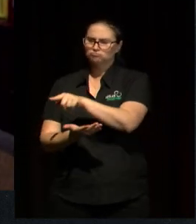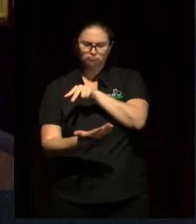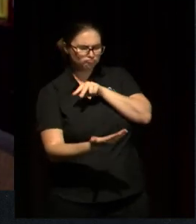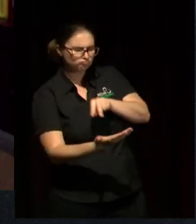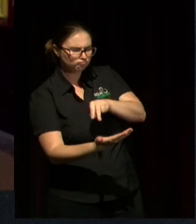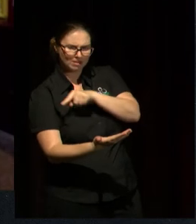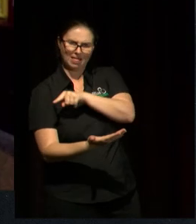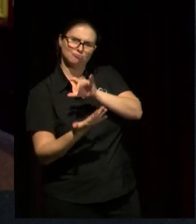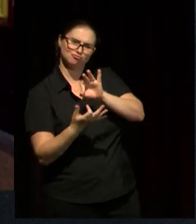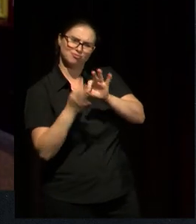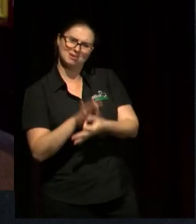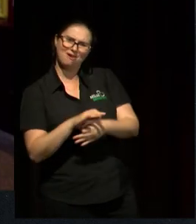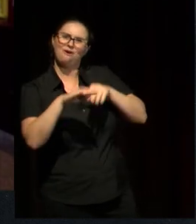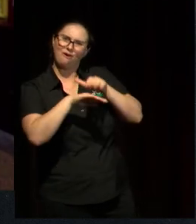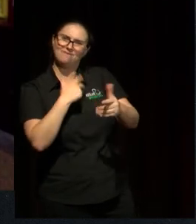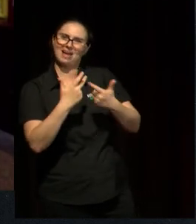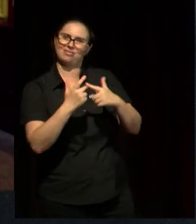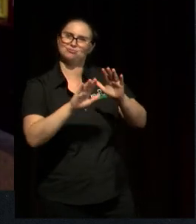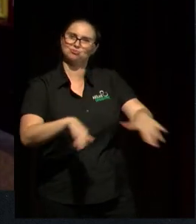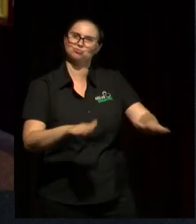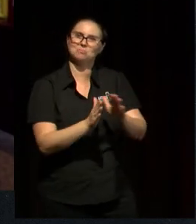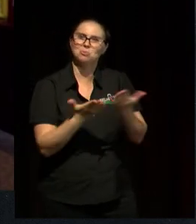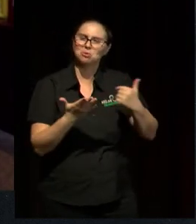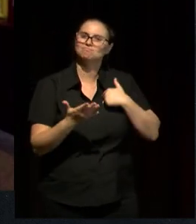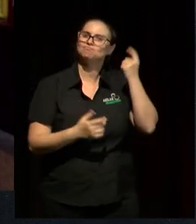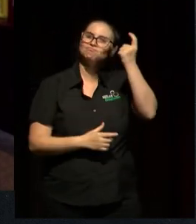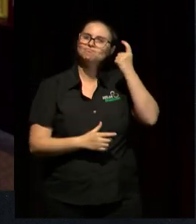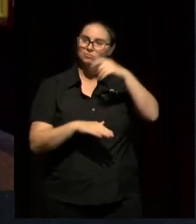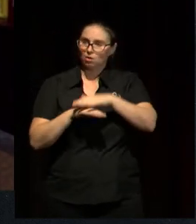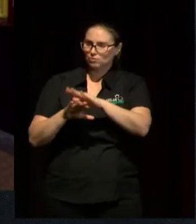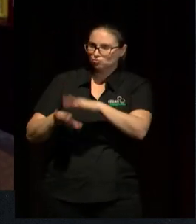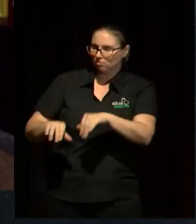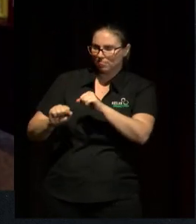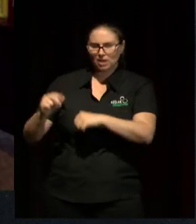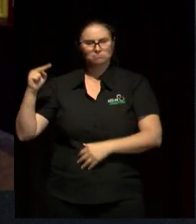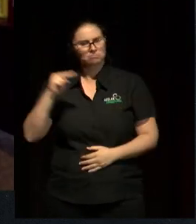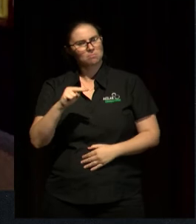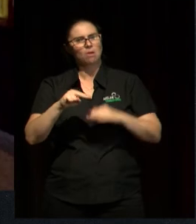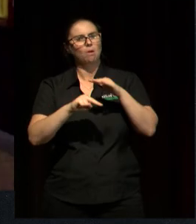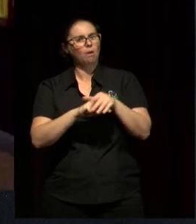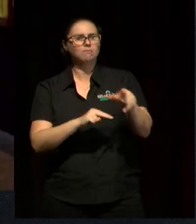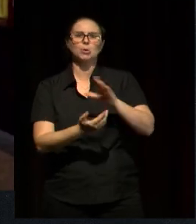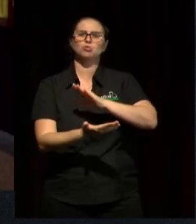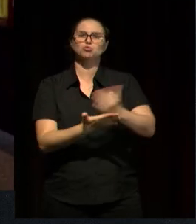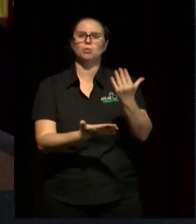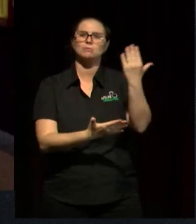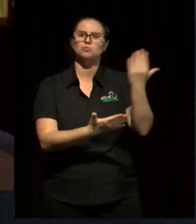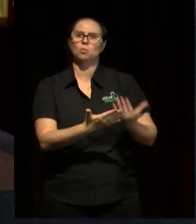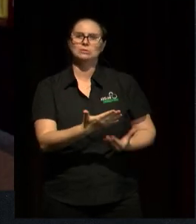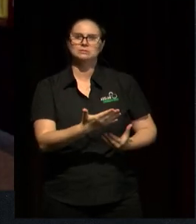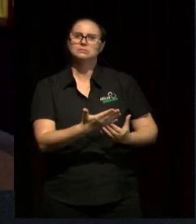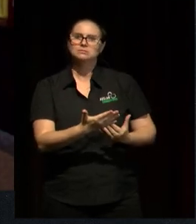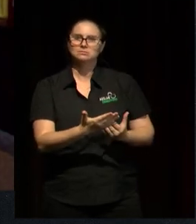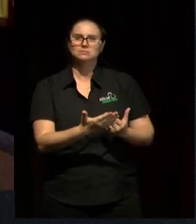what children really think about non-fictional stories. mean, non-fictional stories written for children profess to be telling stories about